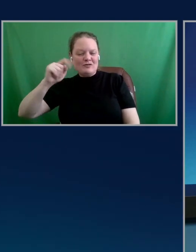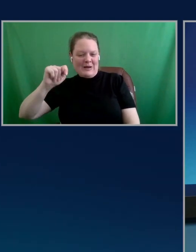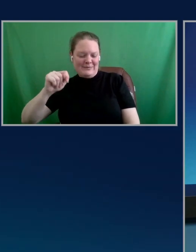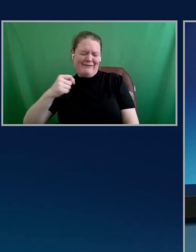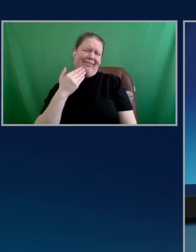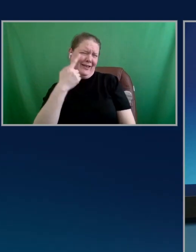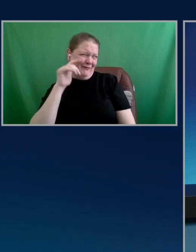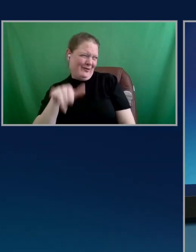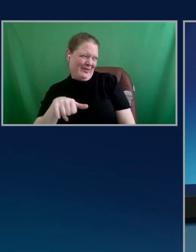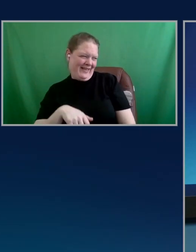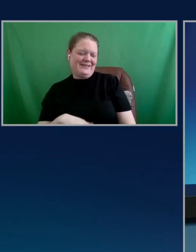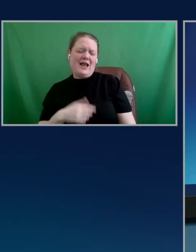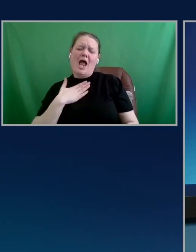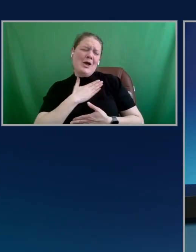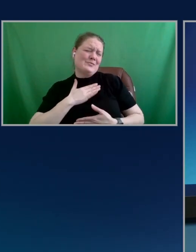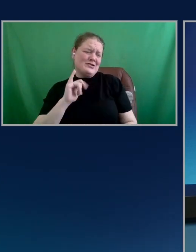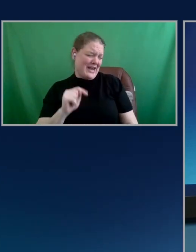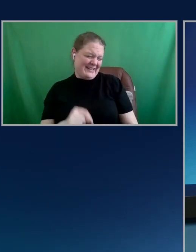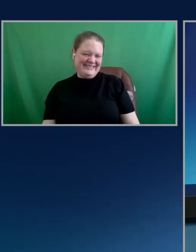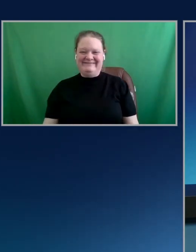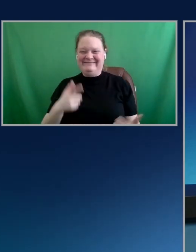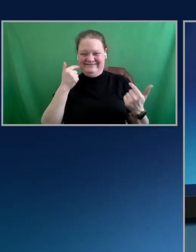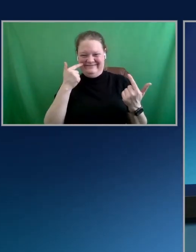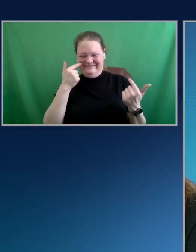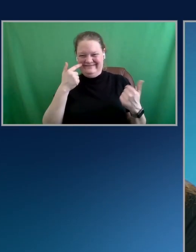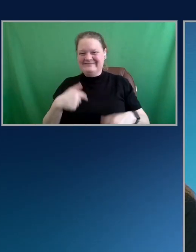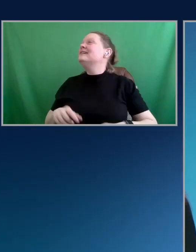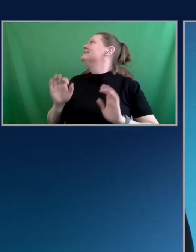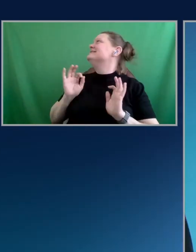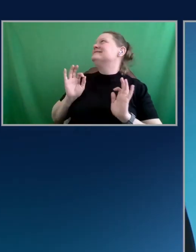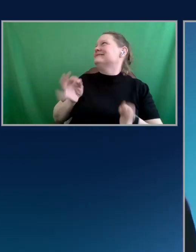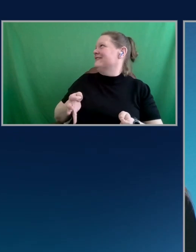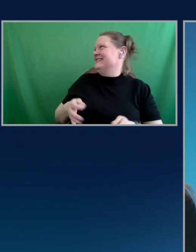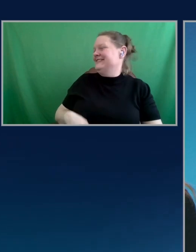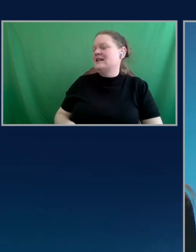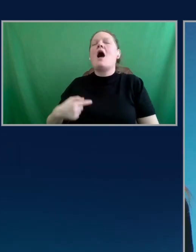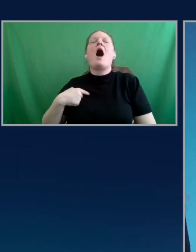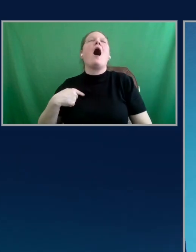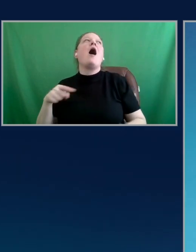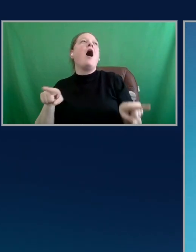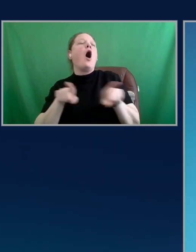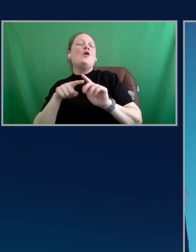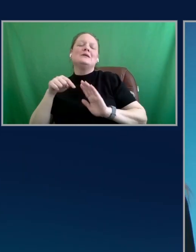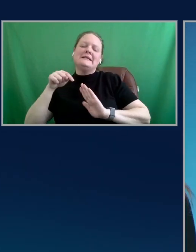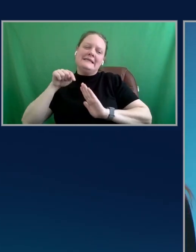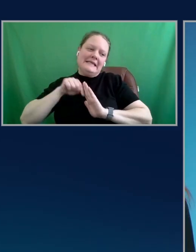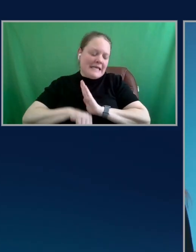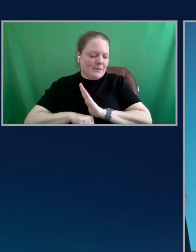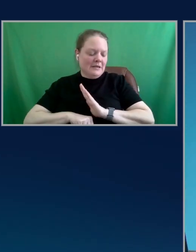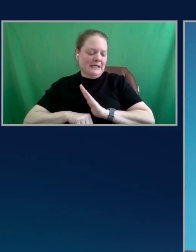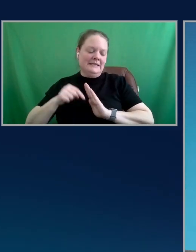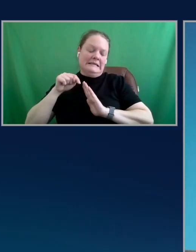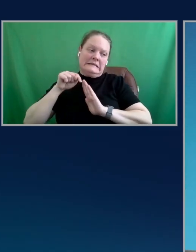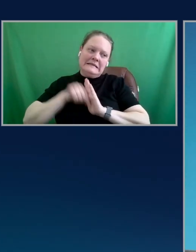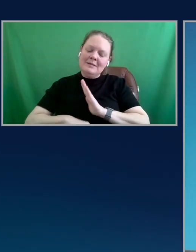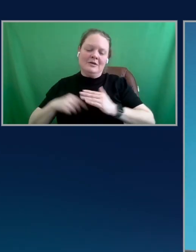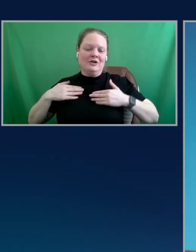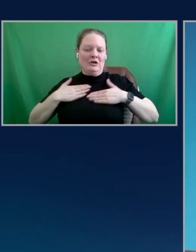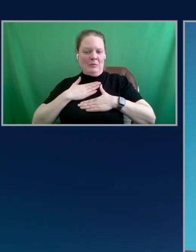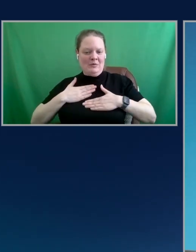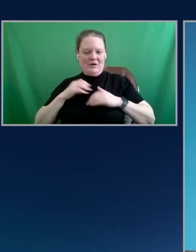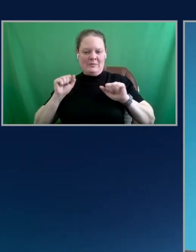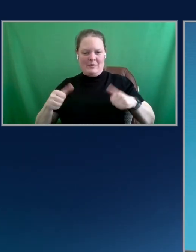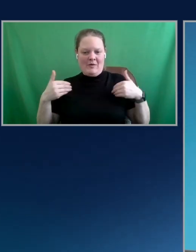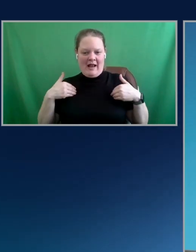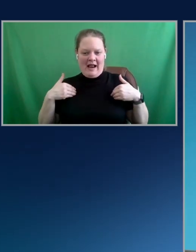Allie. I appreciate it. Totally. Because I also deeply, deeply appreciate being able to have that string